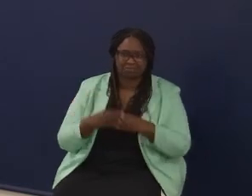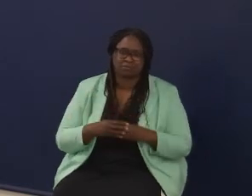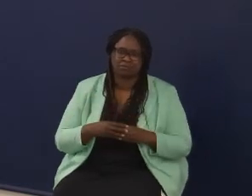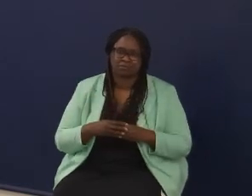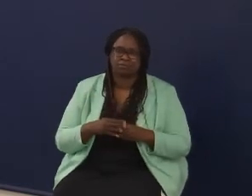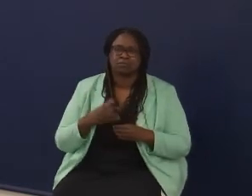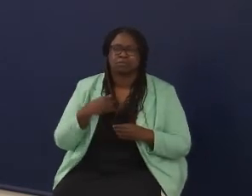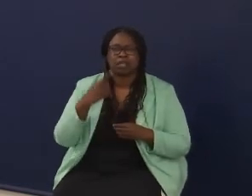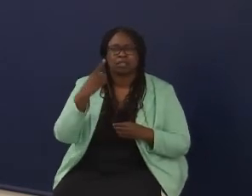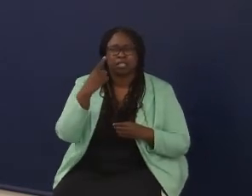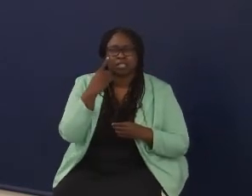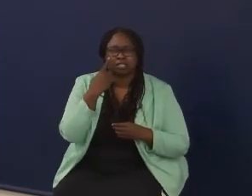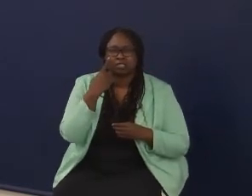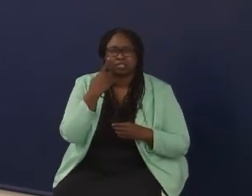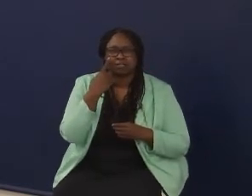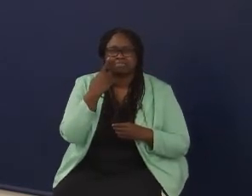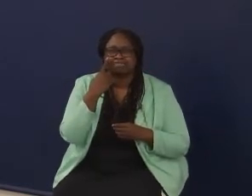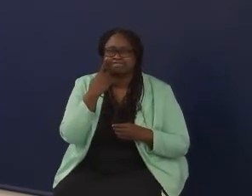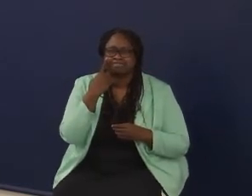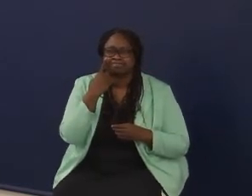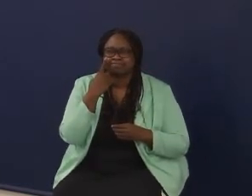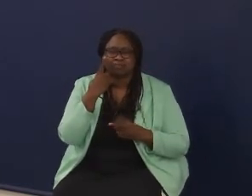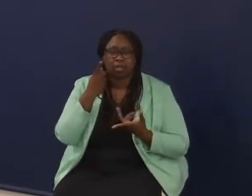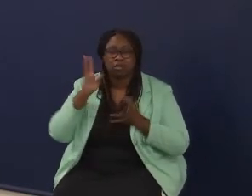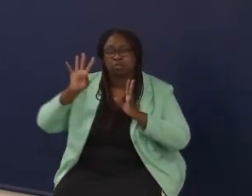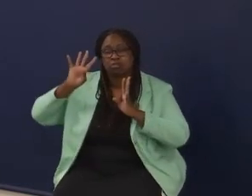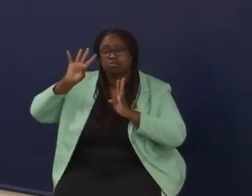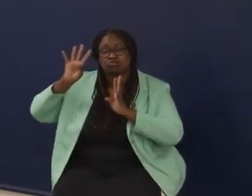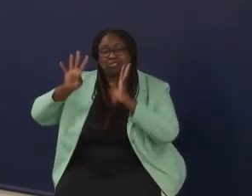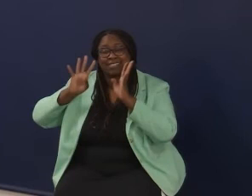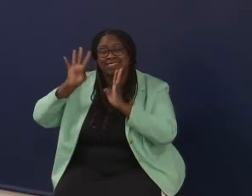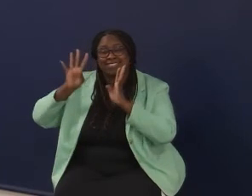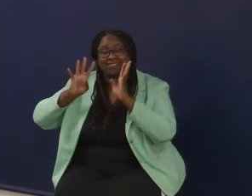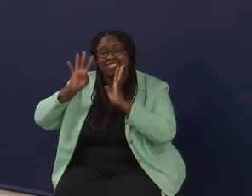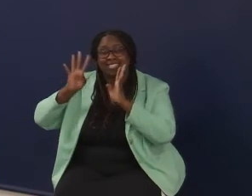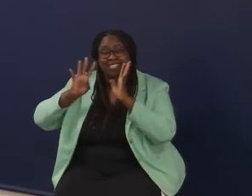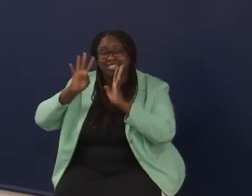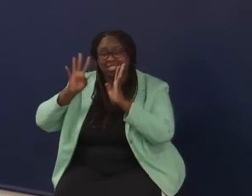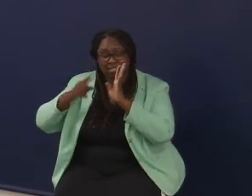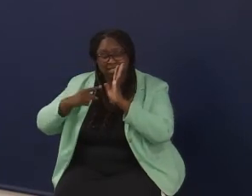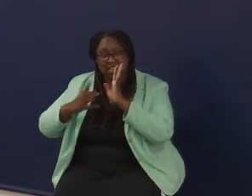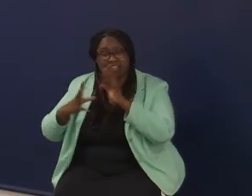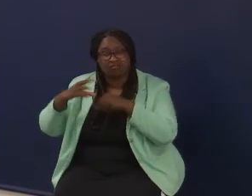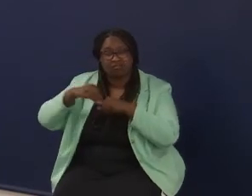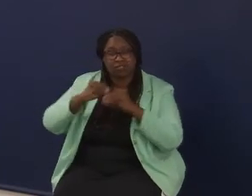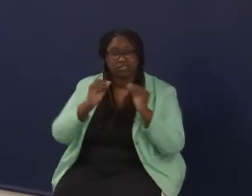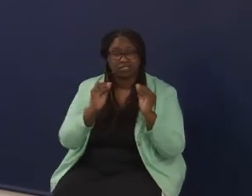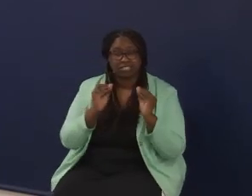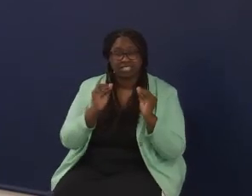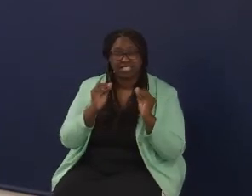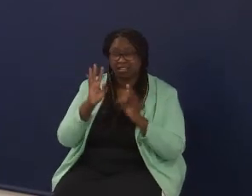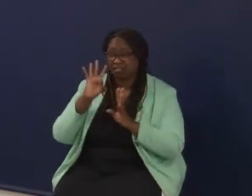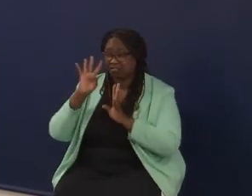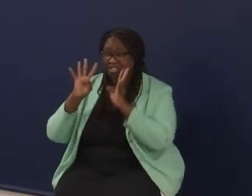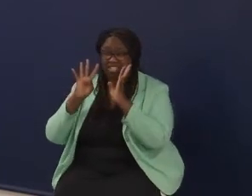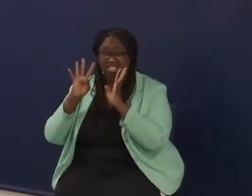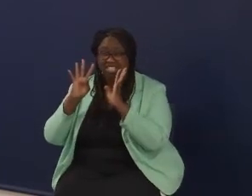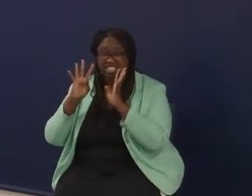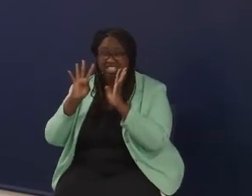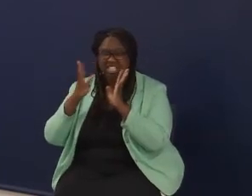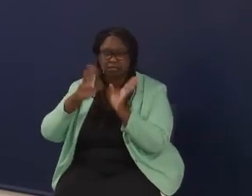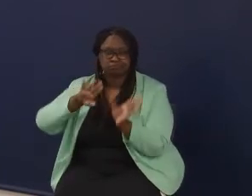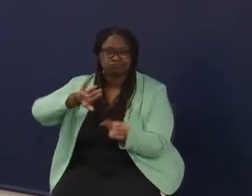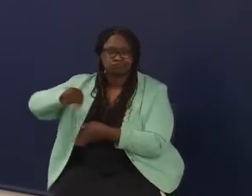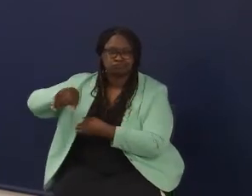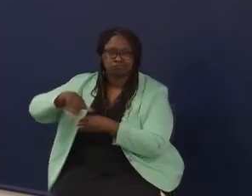you know, I think that spark of any kind of creativity being part of teaching has largely been driven